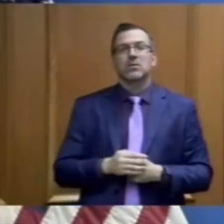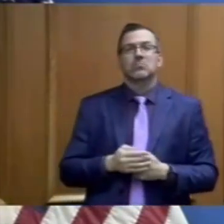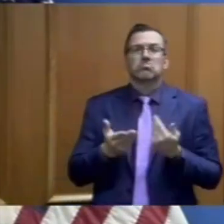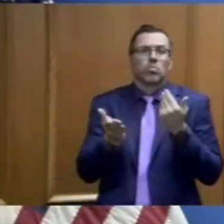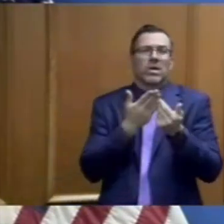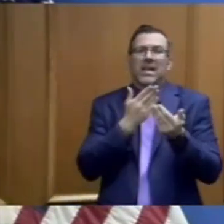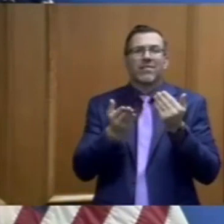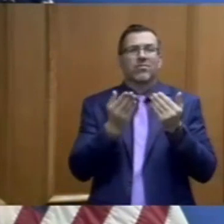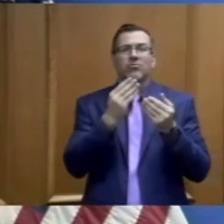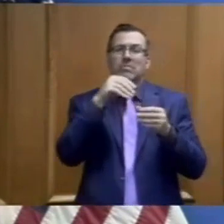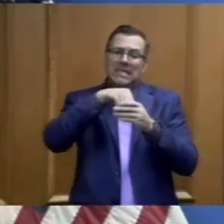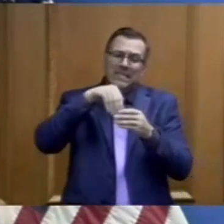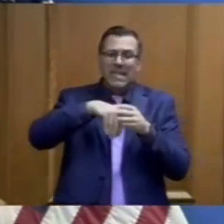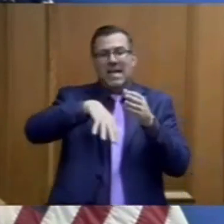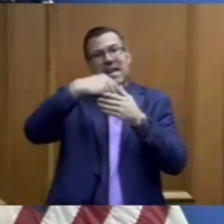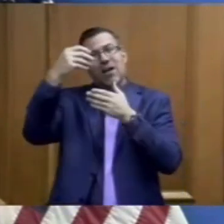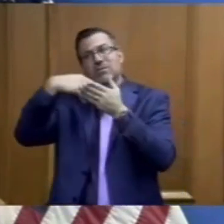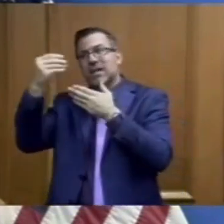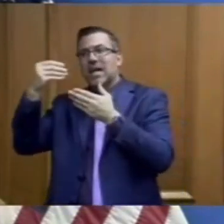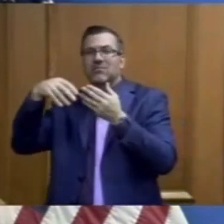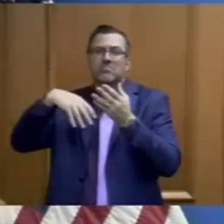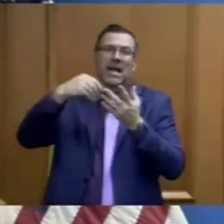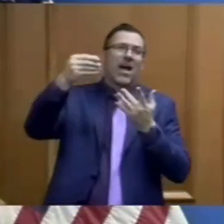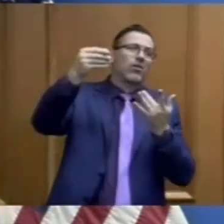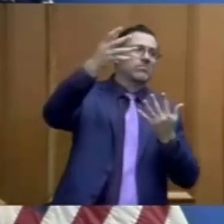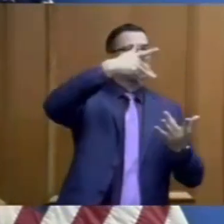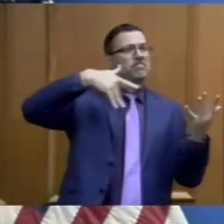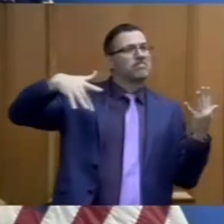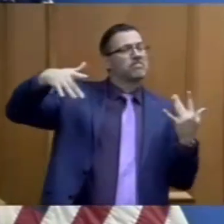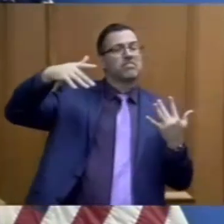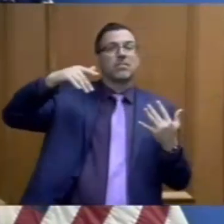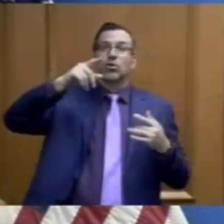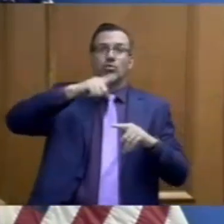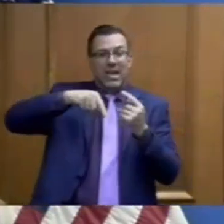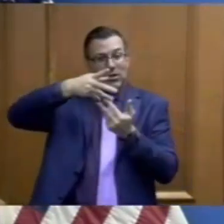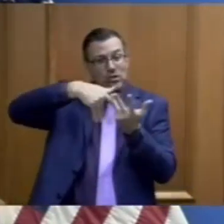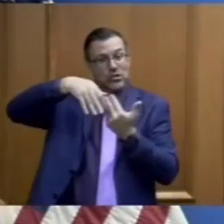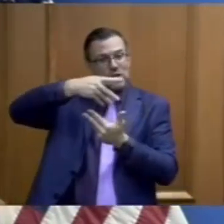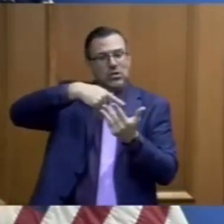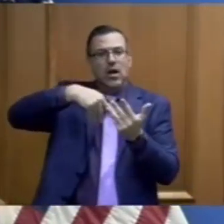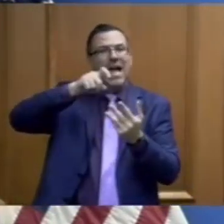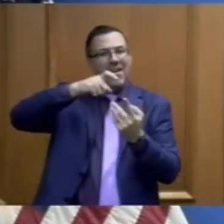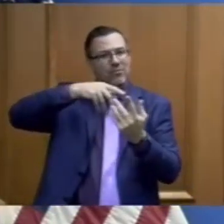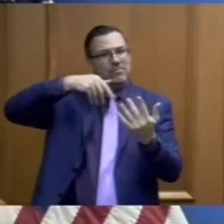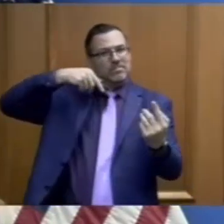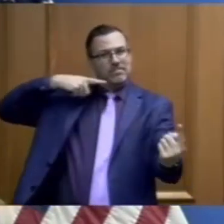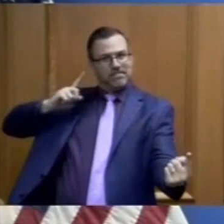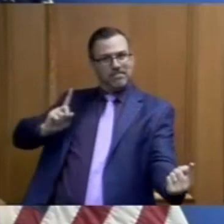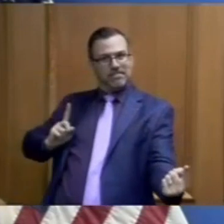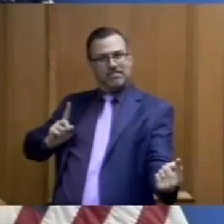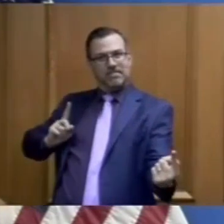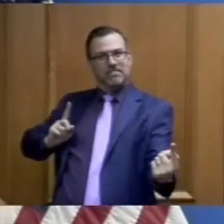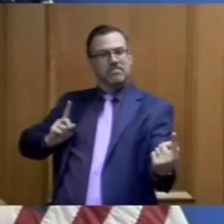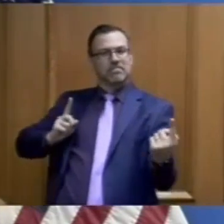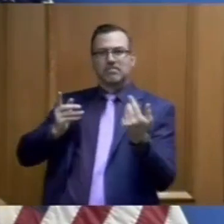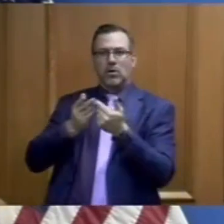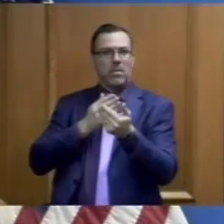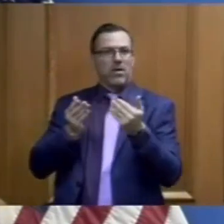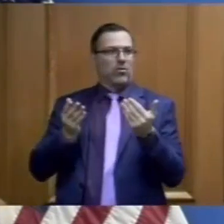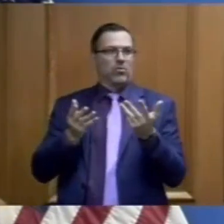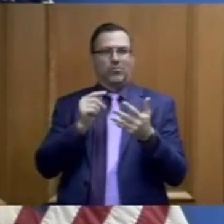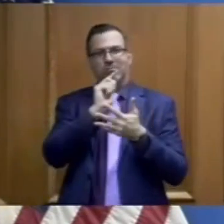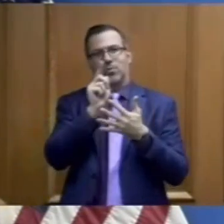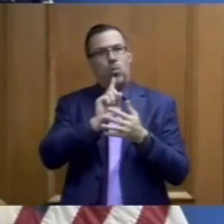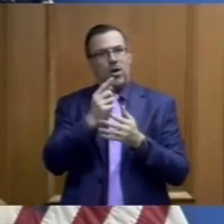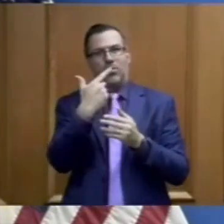it is that you do and wherever it is that you go in whatever workplace that you find yourself entering, the